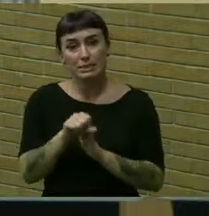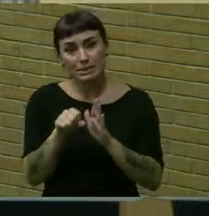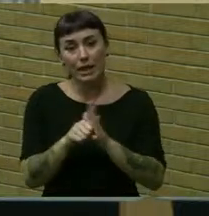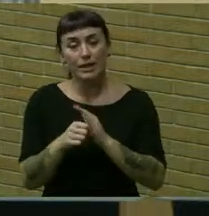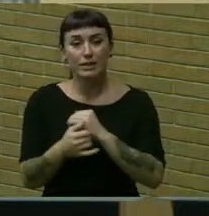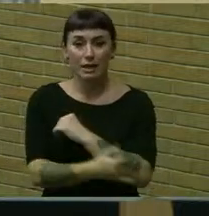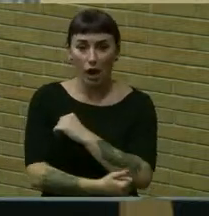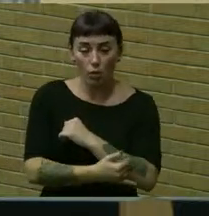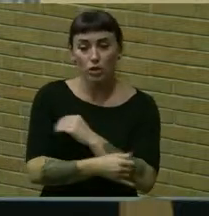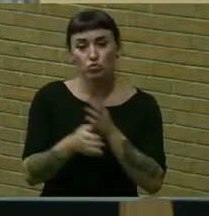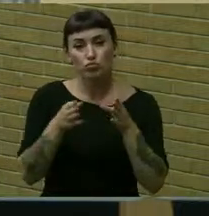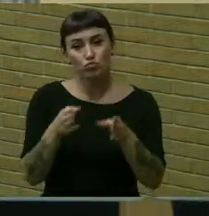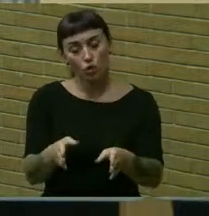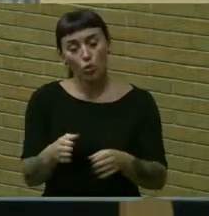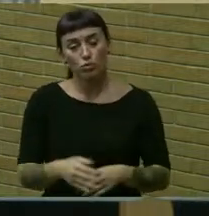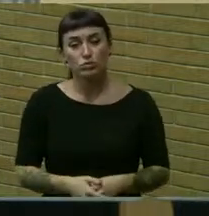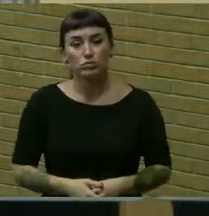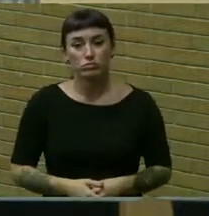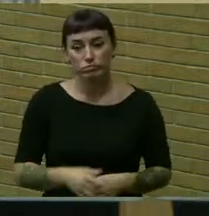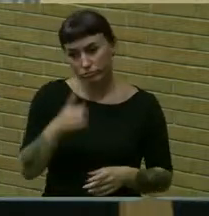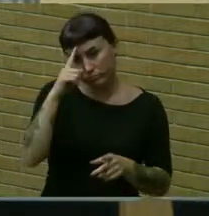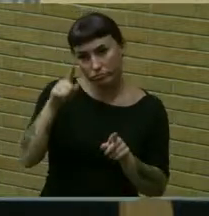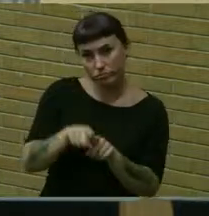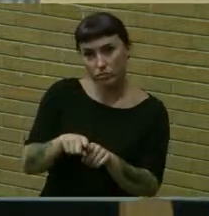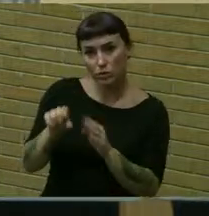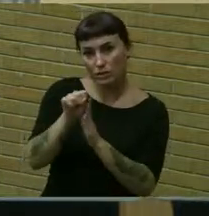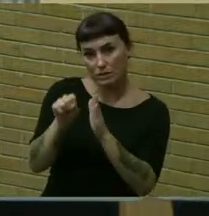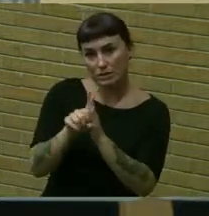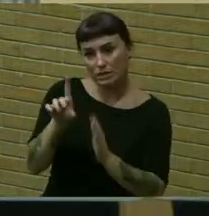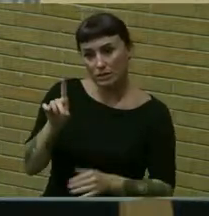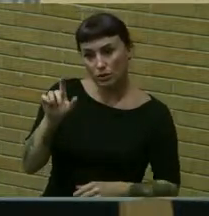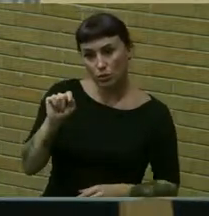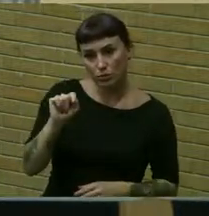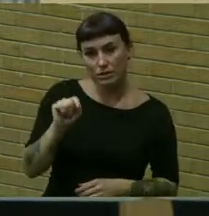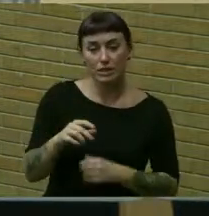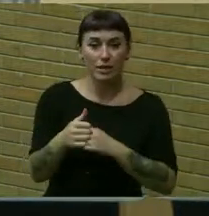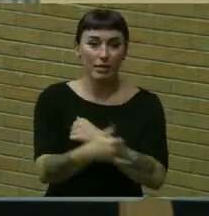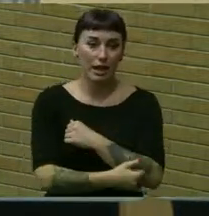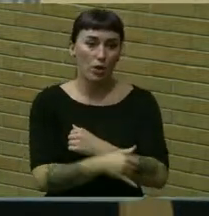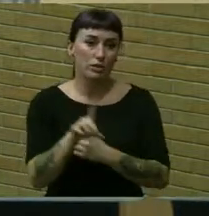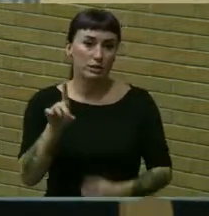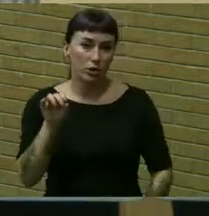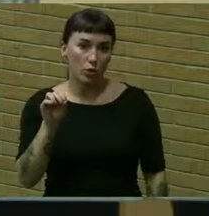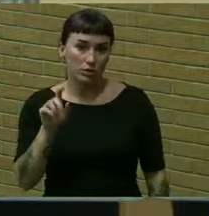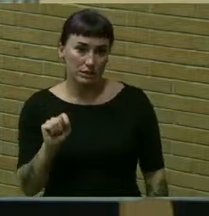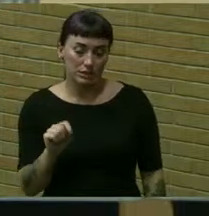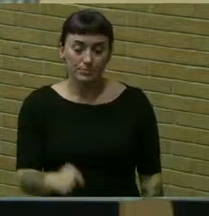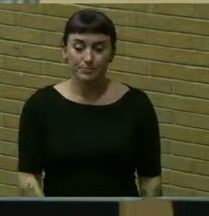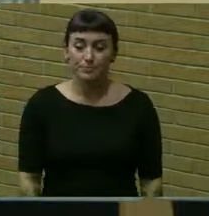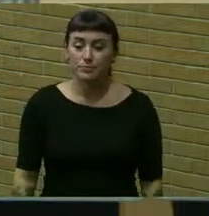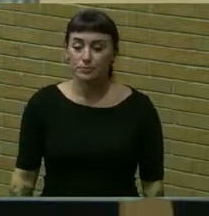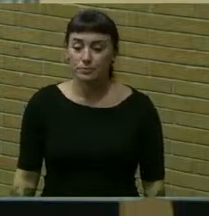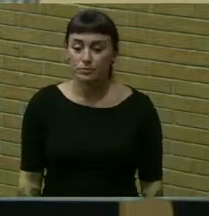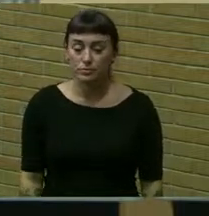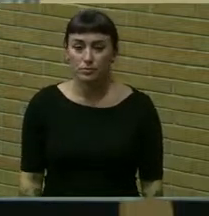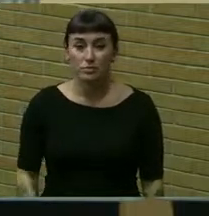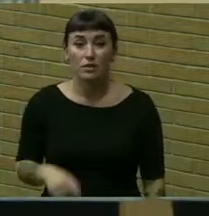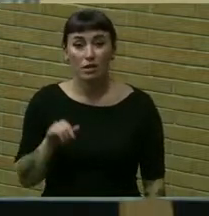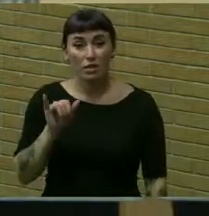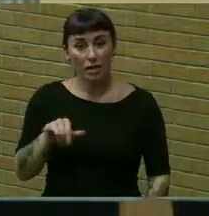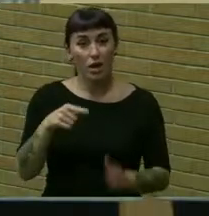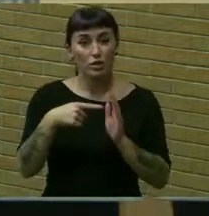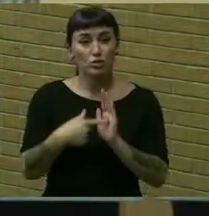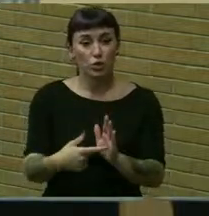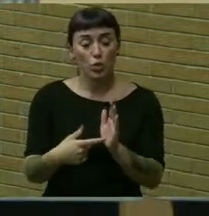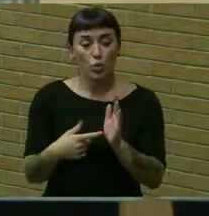county roads under agreements with the state d.o.t and the county d.o.t um this uh reflects